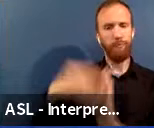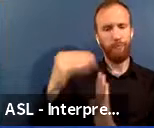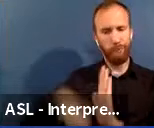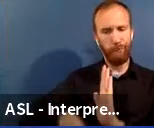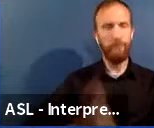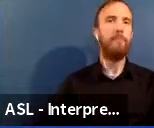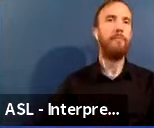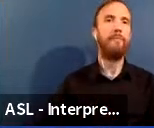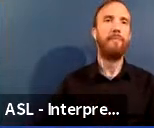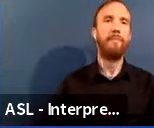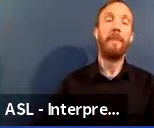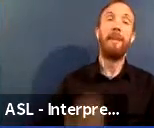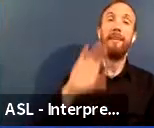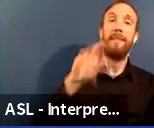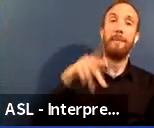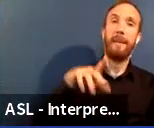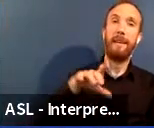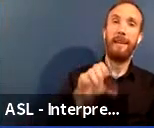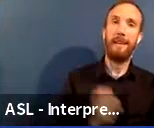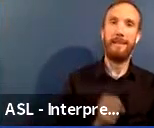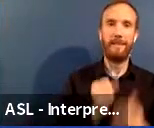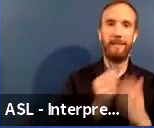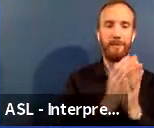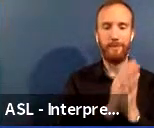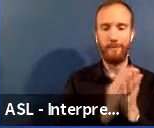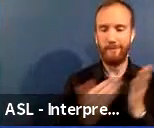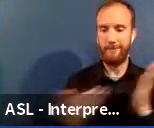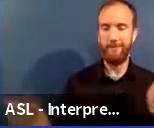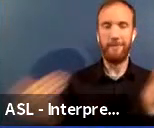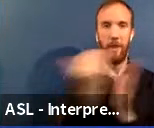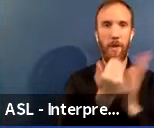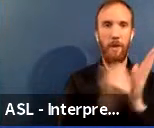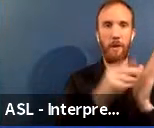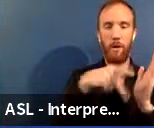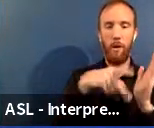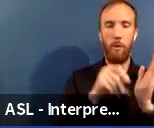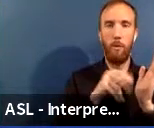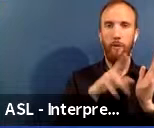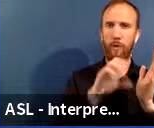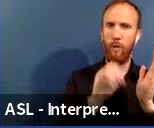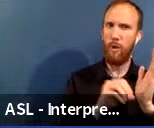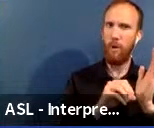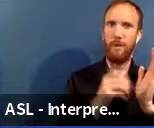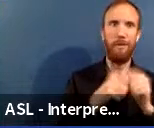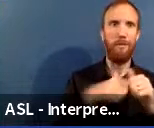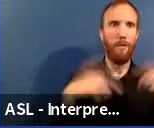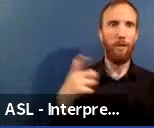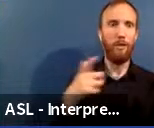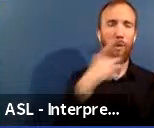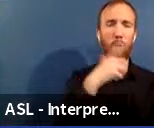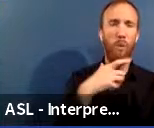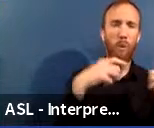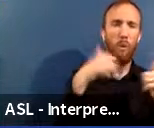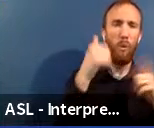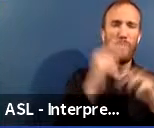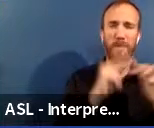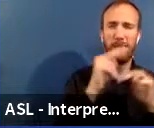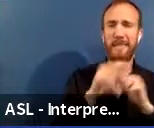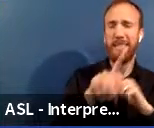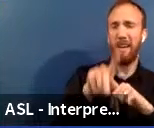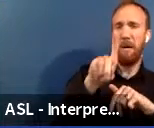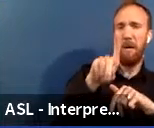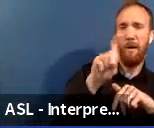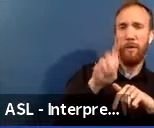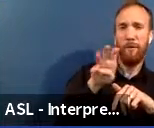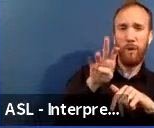The CPS portfolio is large and our average facility age is 81 years old. Our oldest facility is 147.